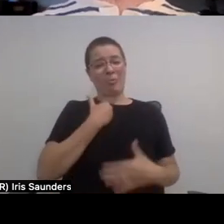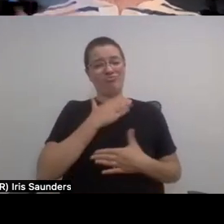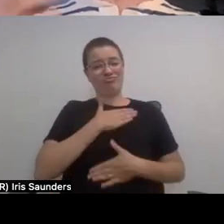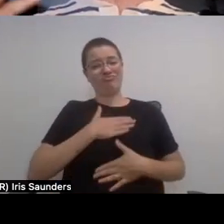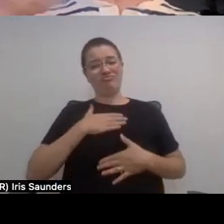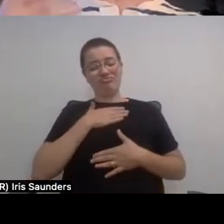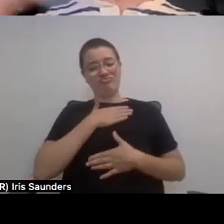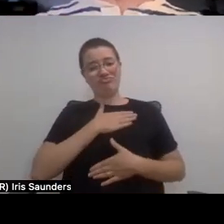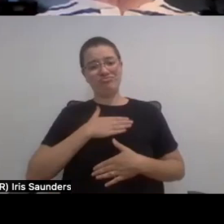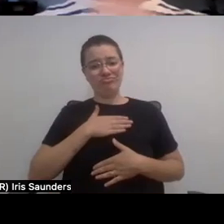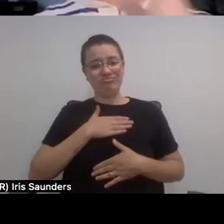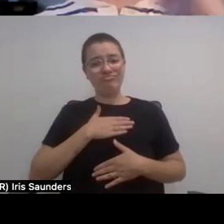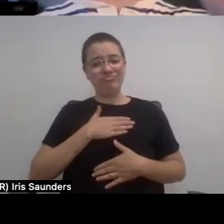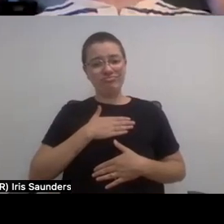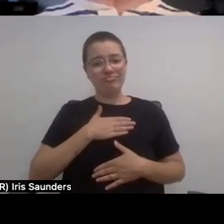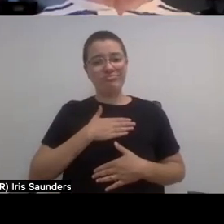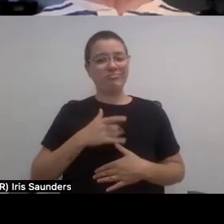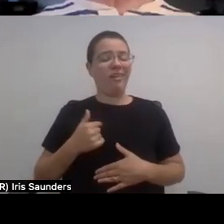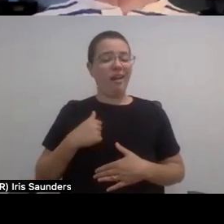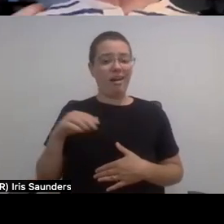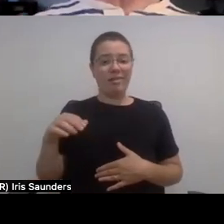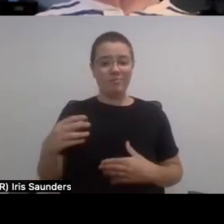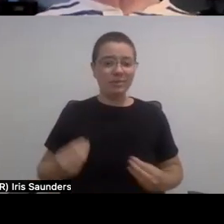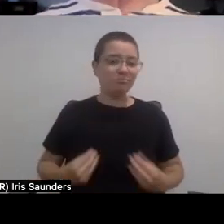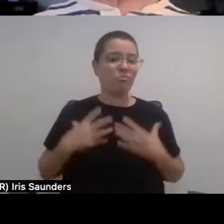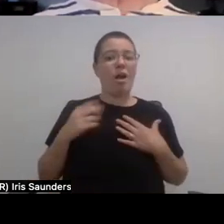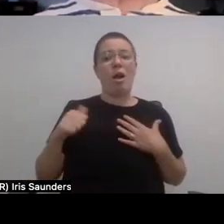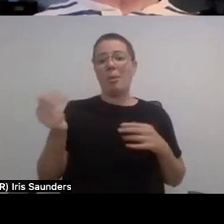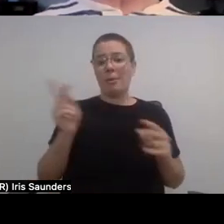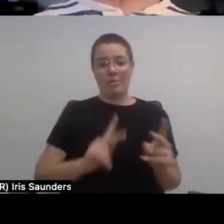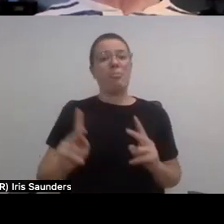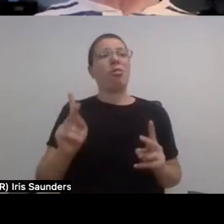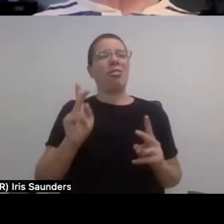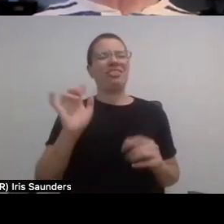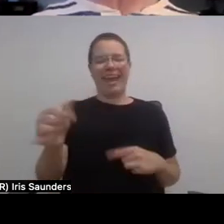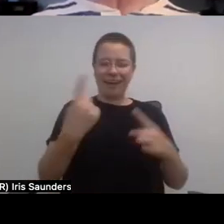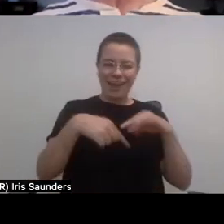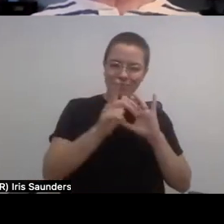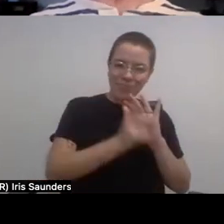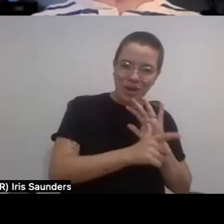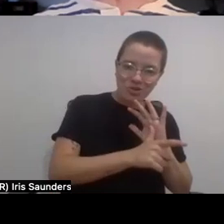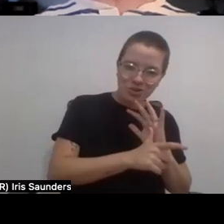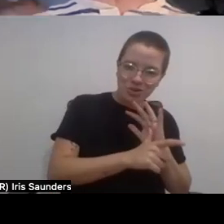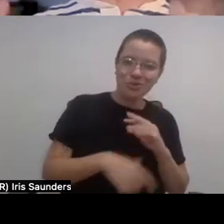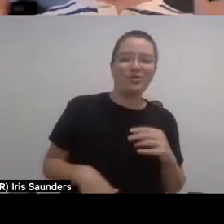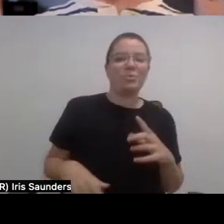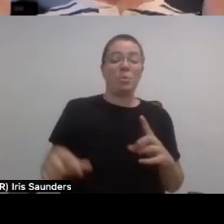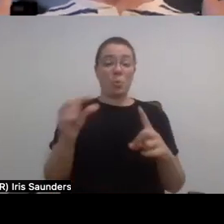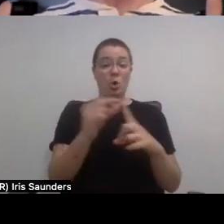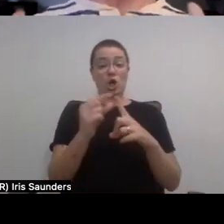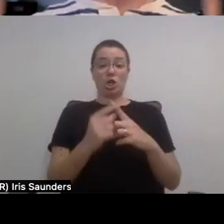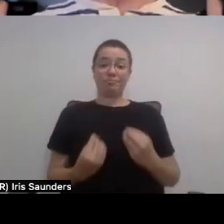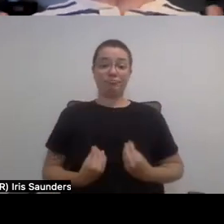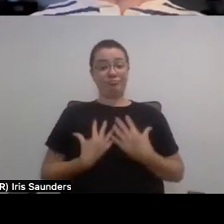inspiration, inspiring other people and all of that. It took a while for me to embrace that because the word inspirational